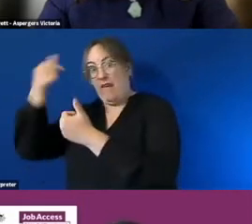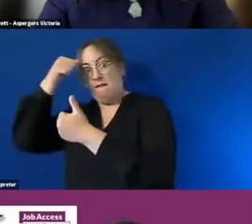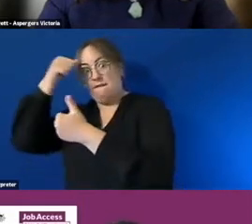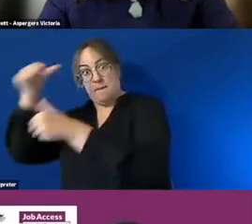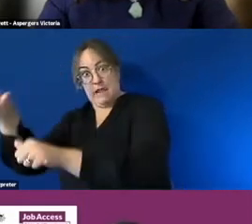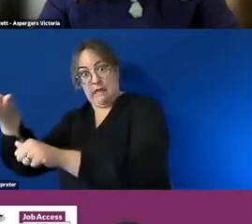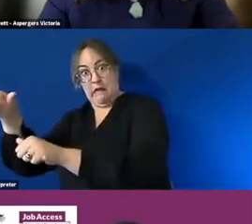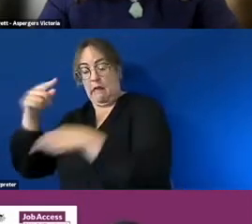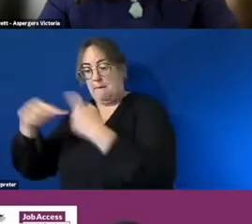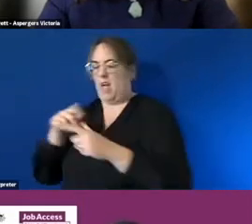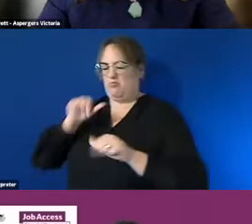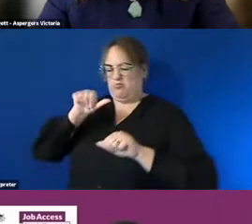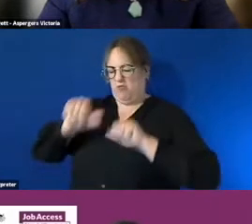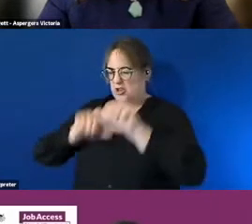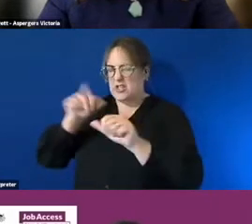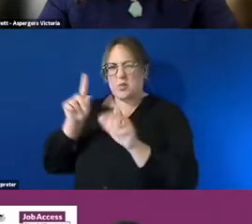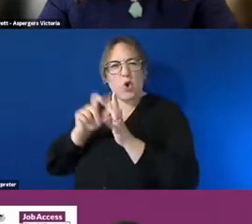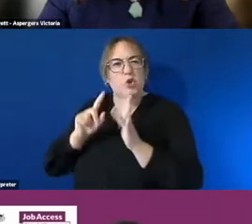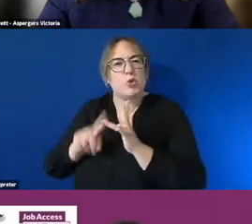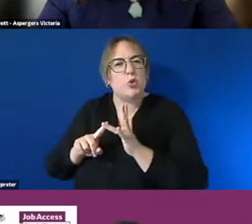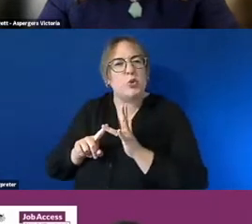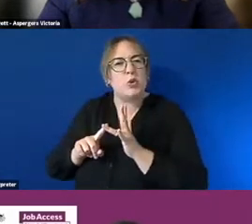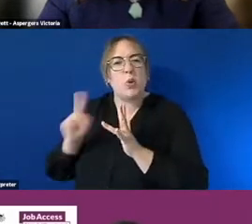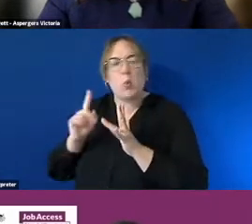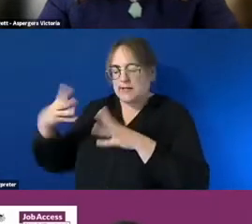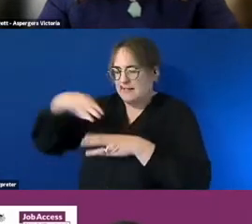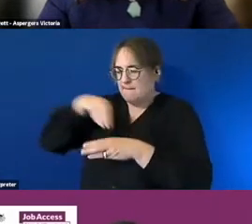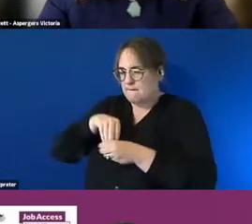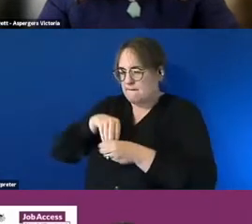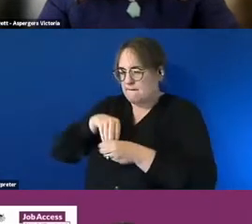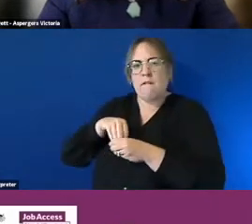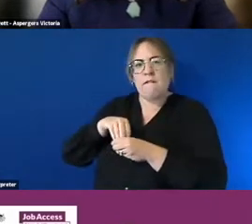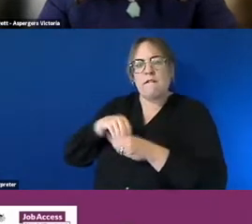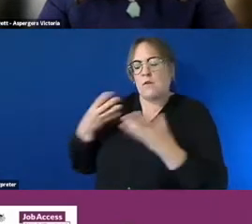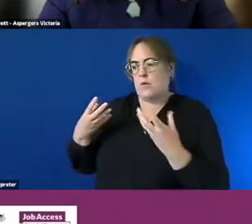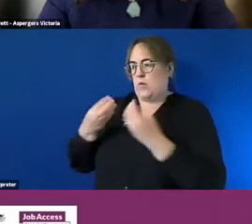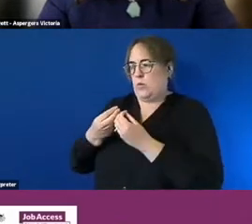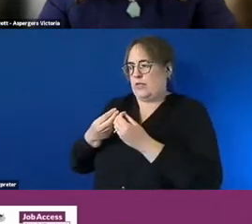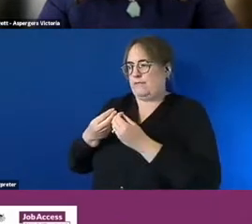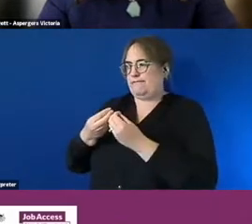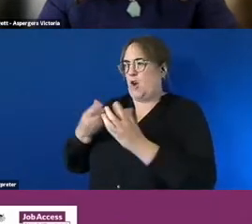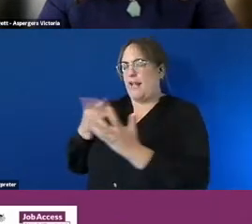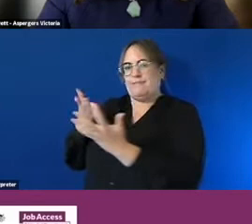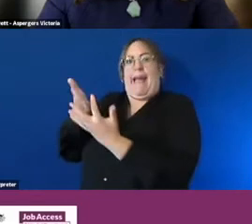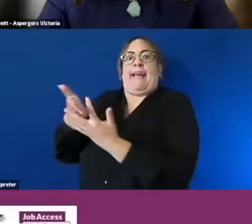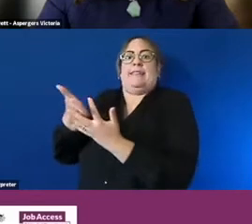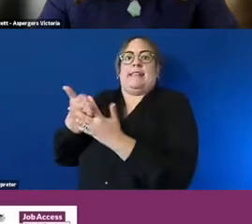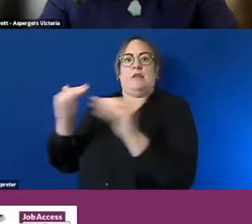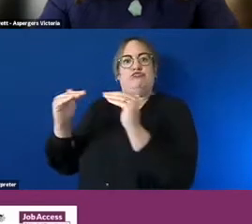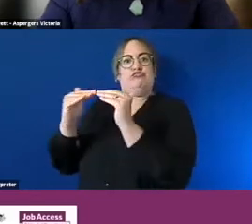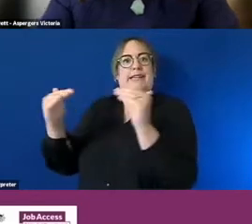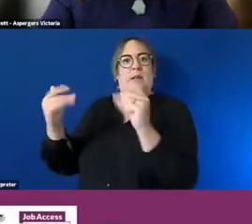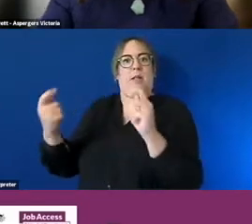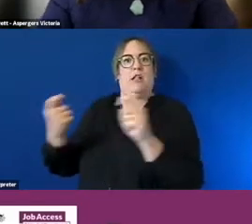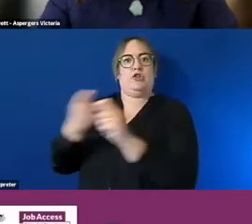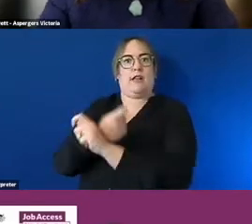um processes they're involved with um accessing reasonable adjustments um because i